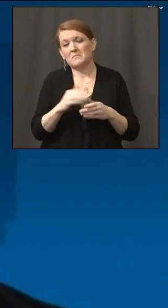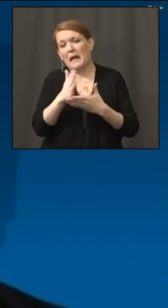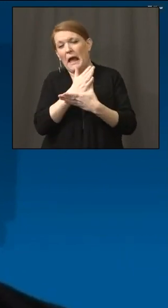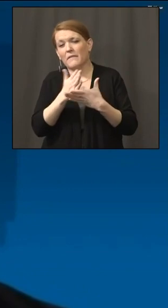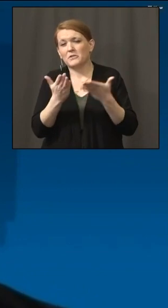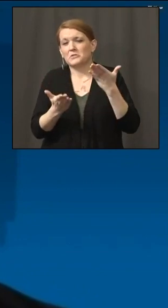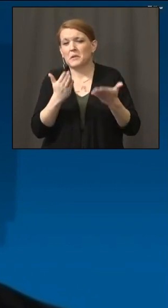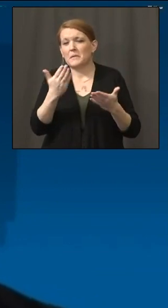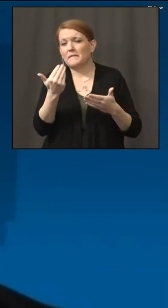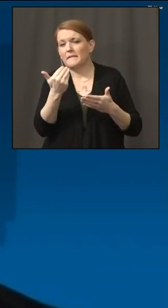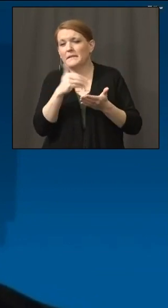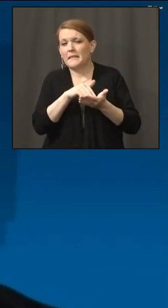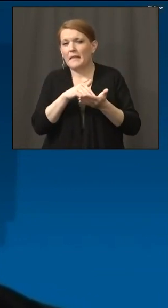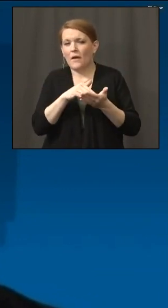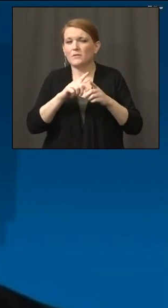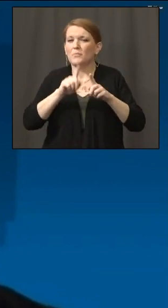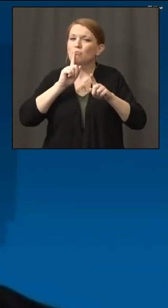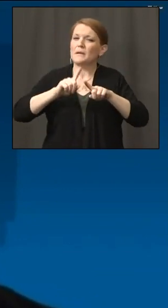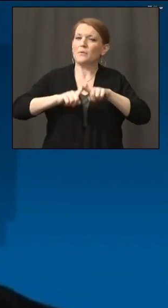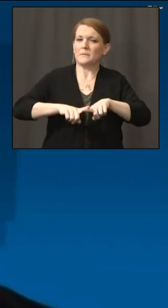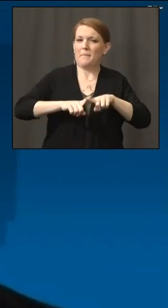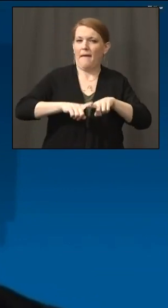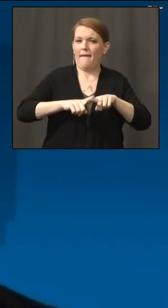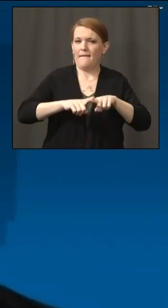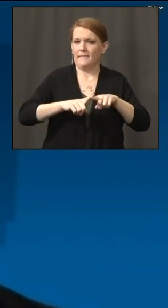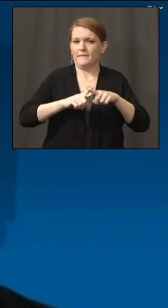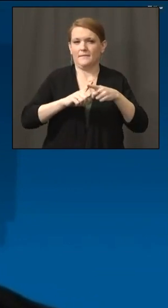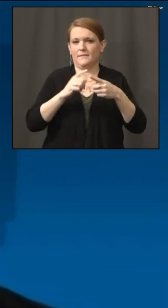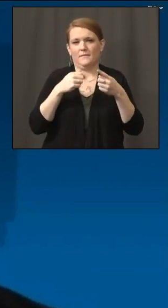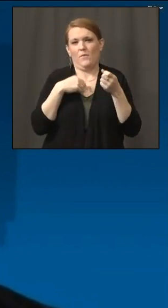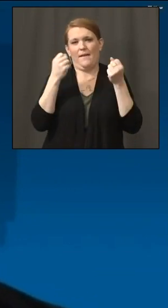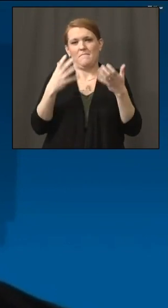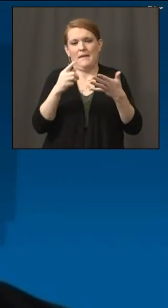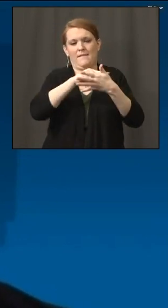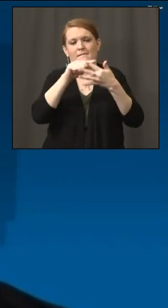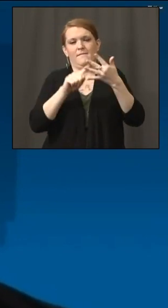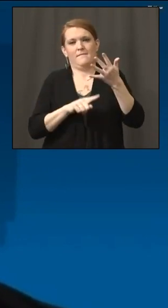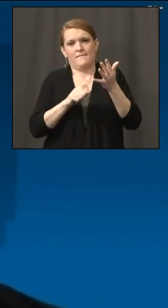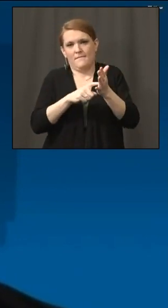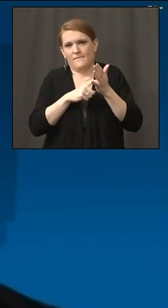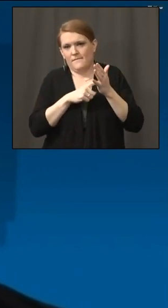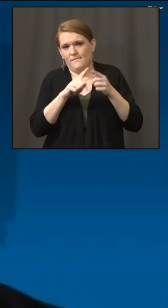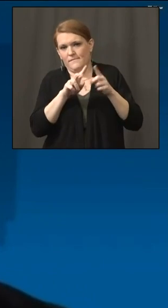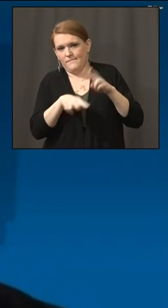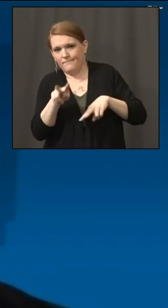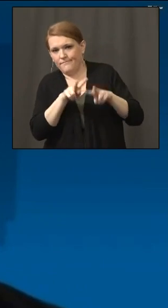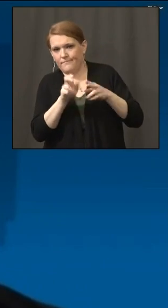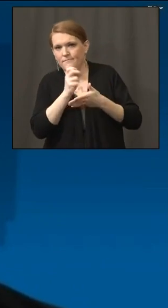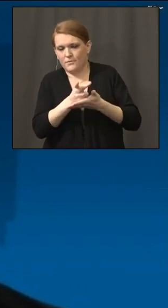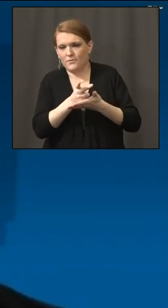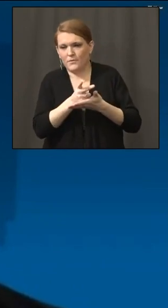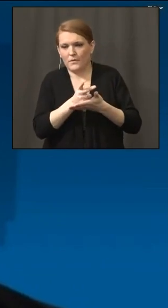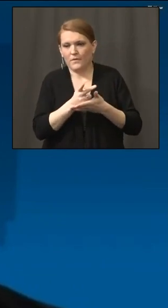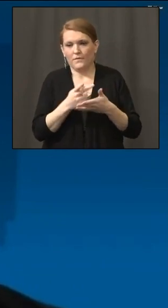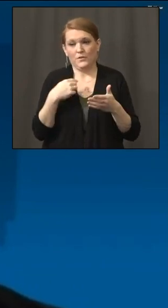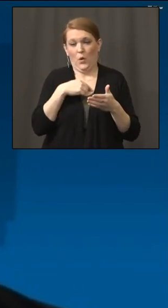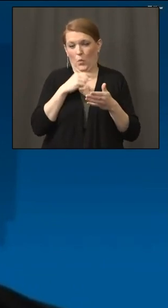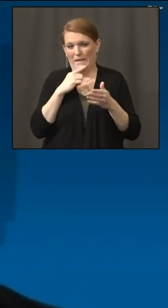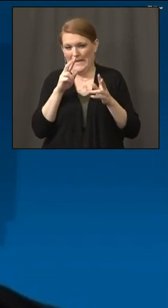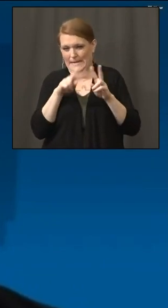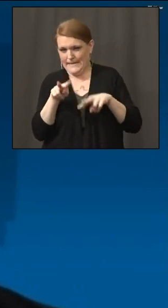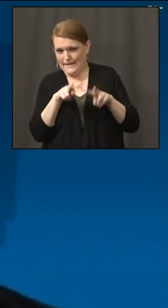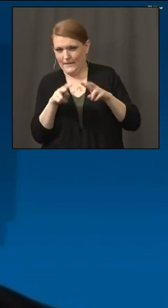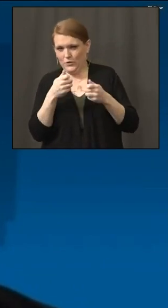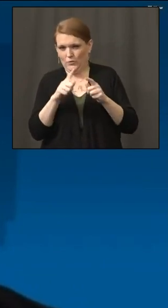but that depends on a number of criteria. We are in the process of finalizing that eligibility